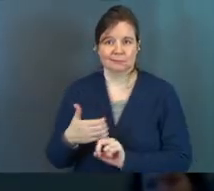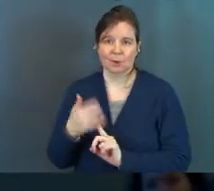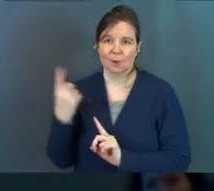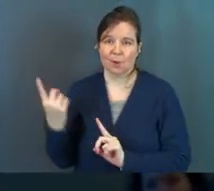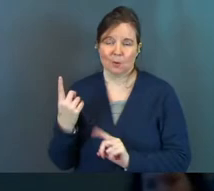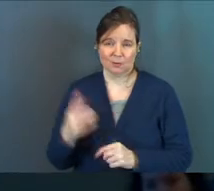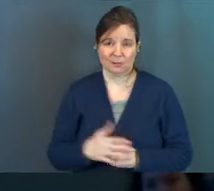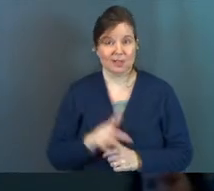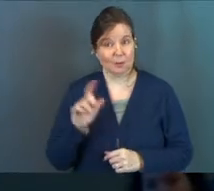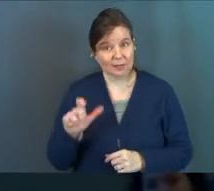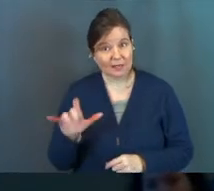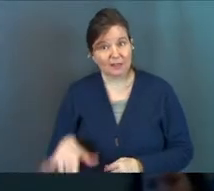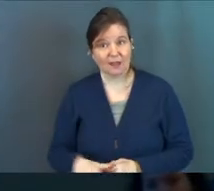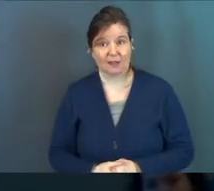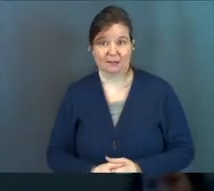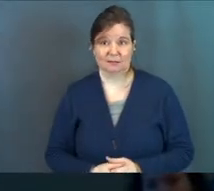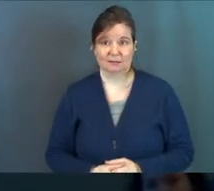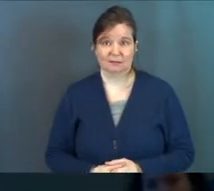Because we need that.